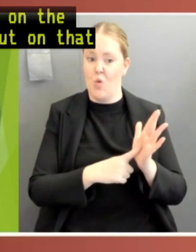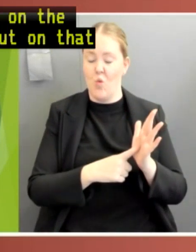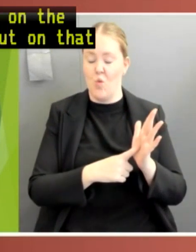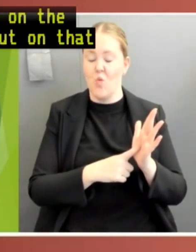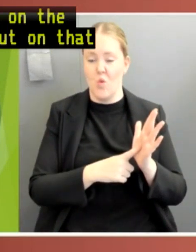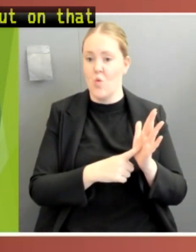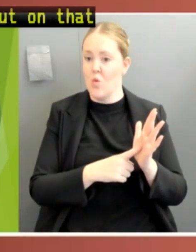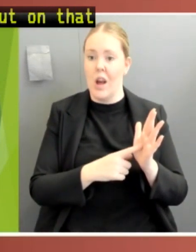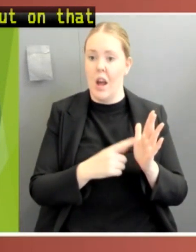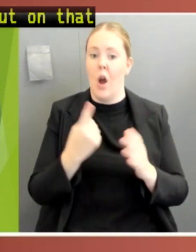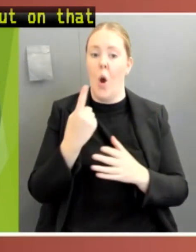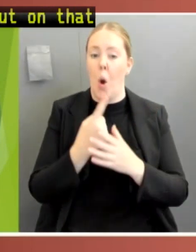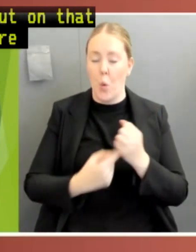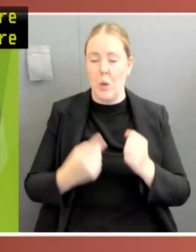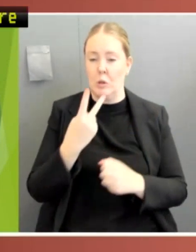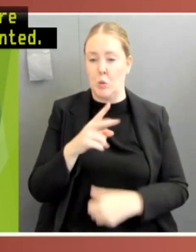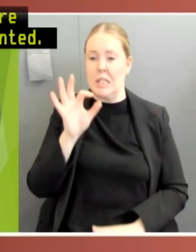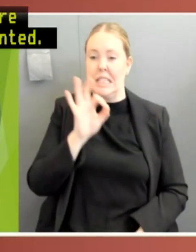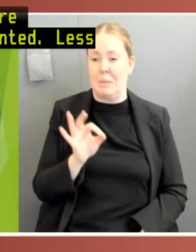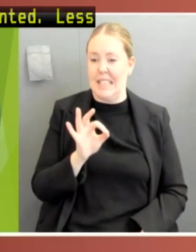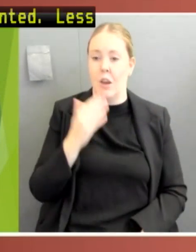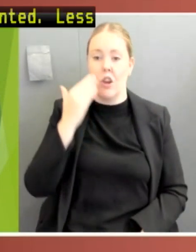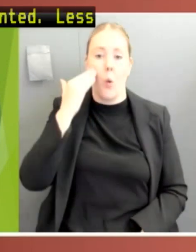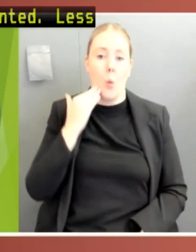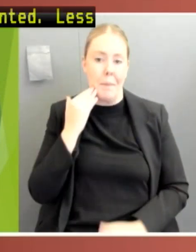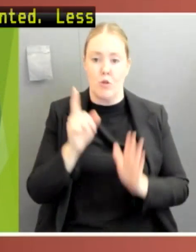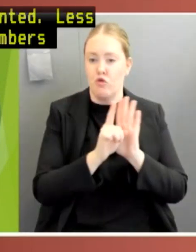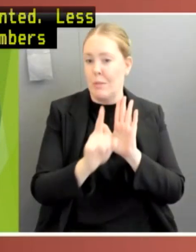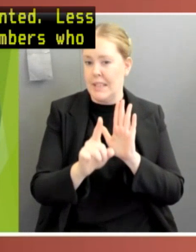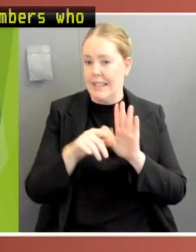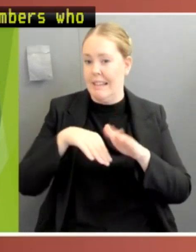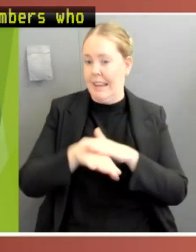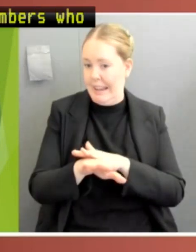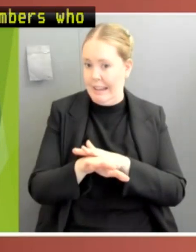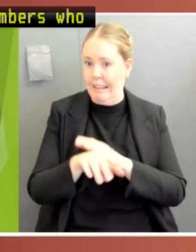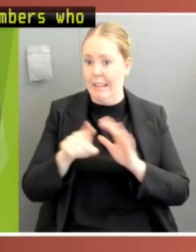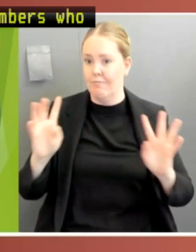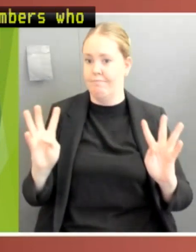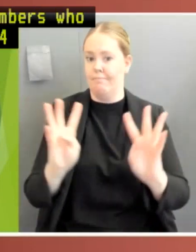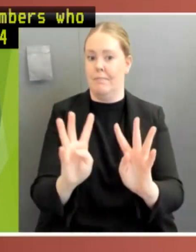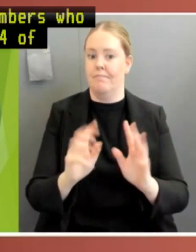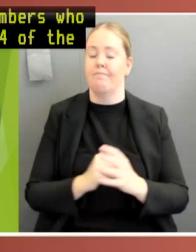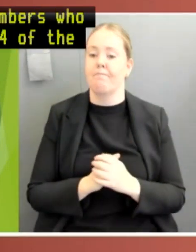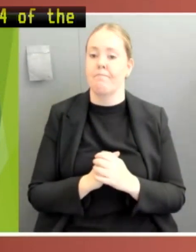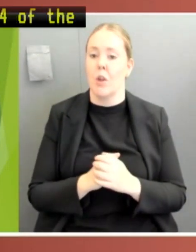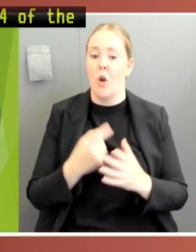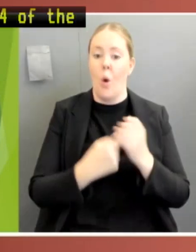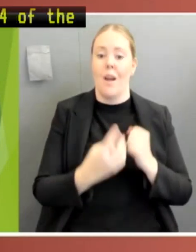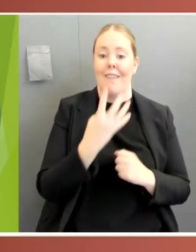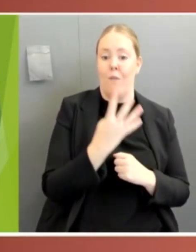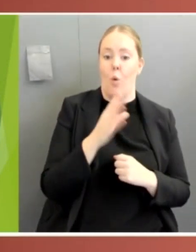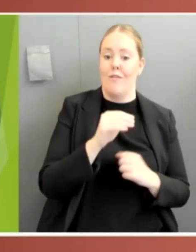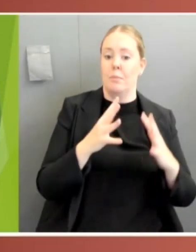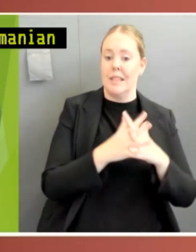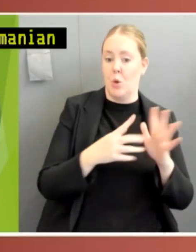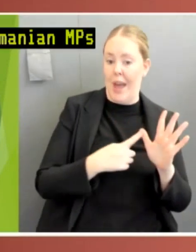attended were women. Only four of the 14 Western Australian representatives and no Tasmanian MPs attended. And neither did the two Indigenous